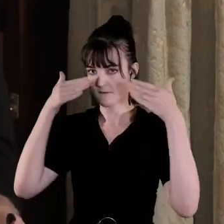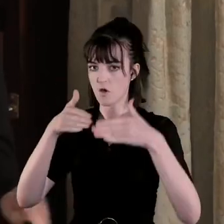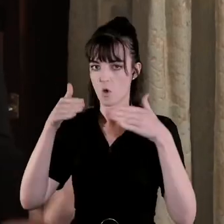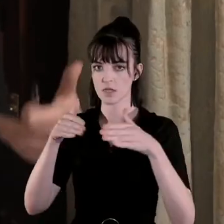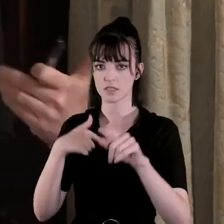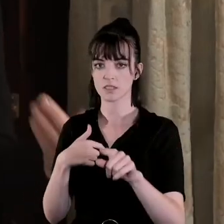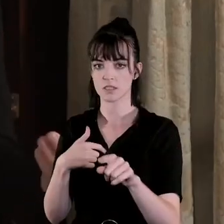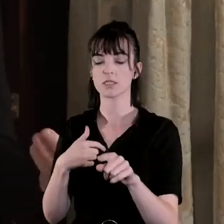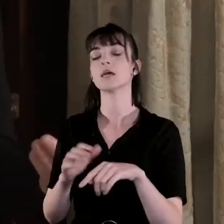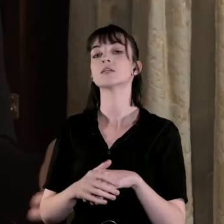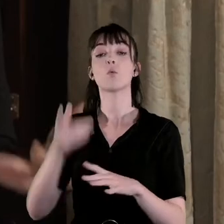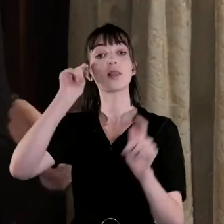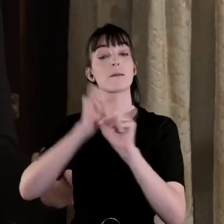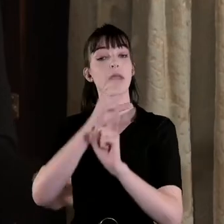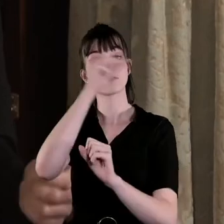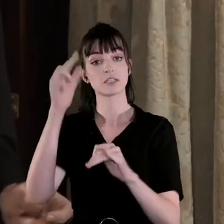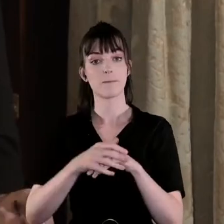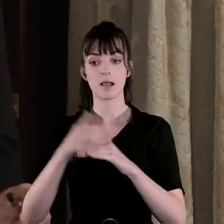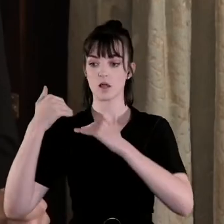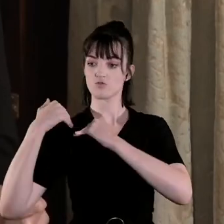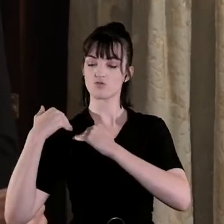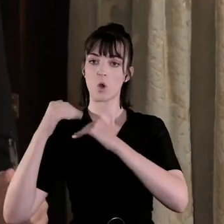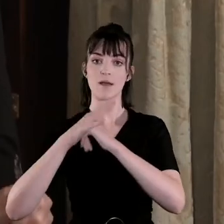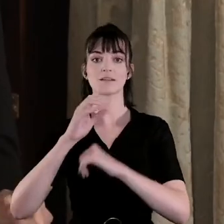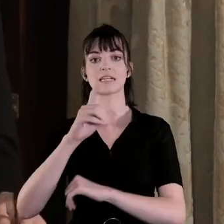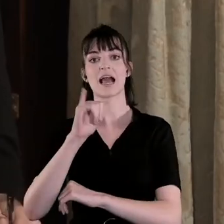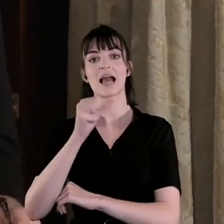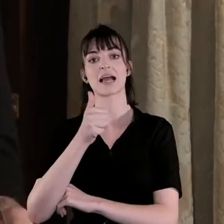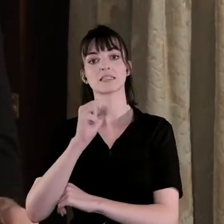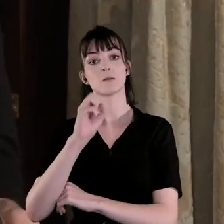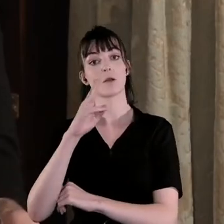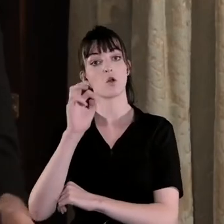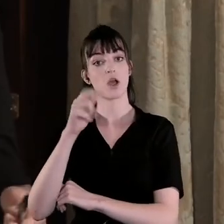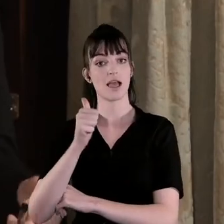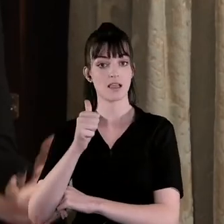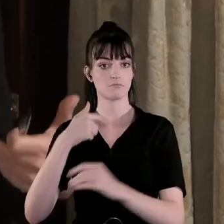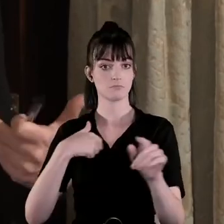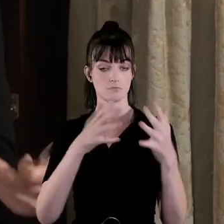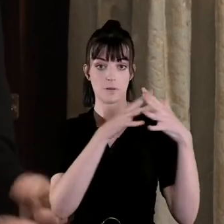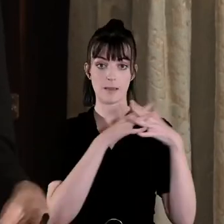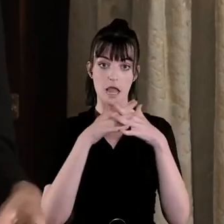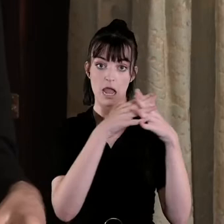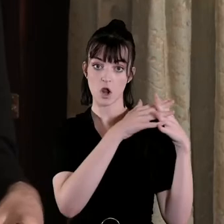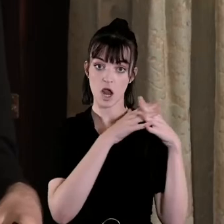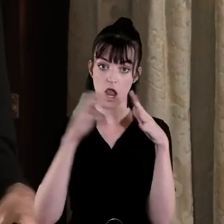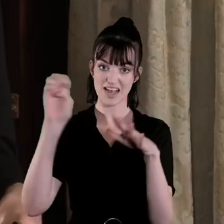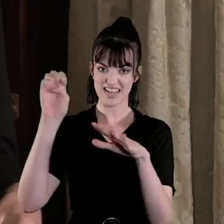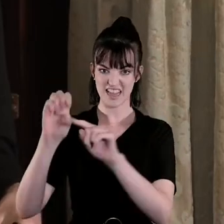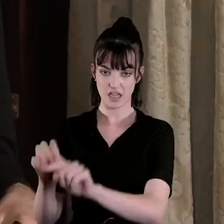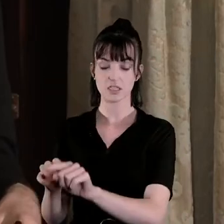through thinking about for example the role of the diaspora in America and across the British Empire the role of revolutionary